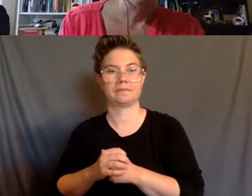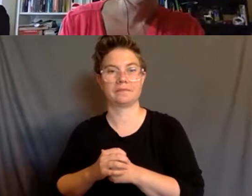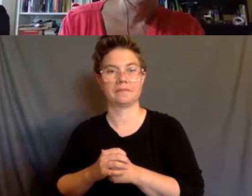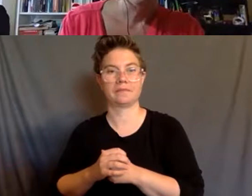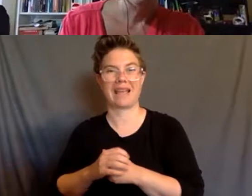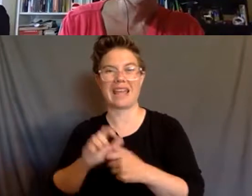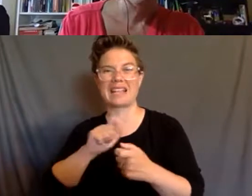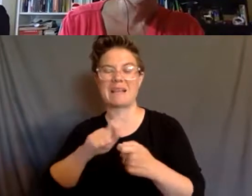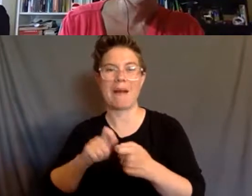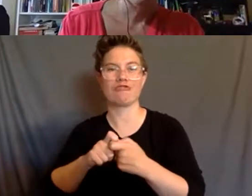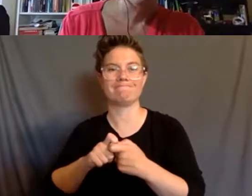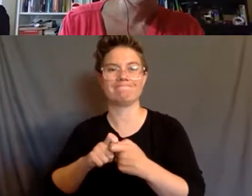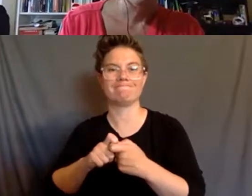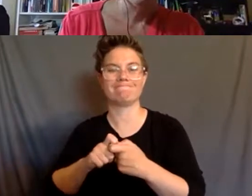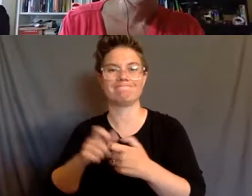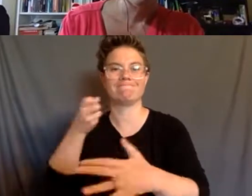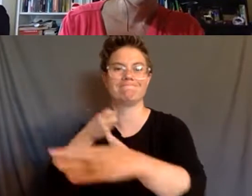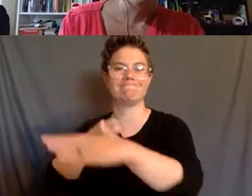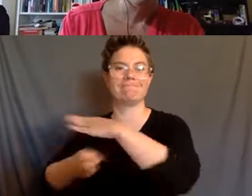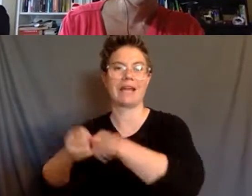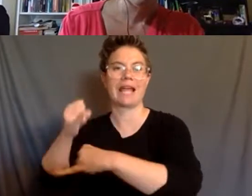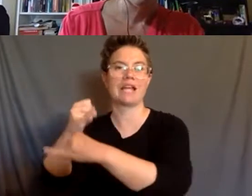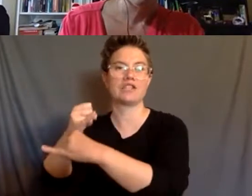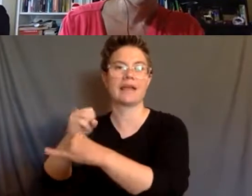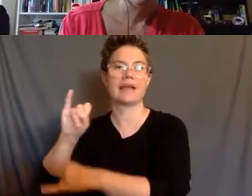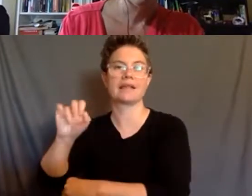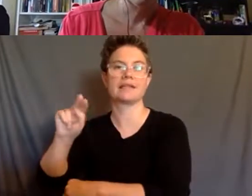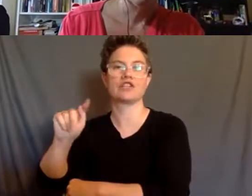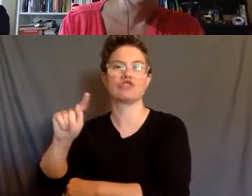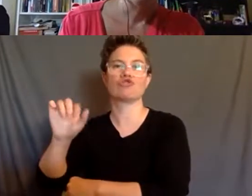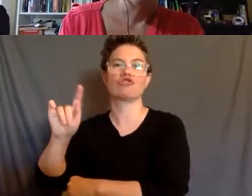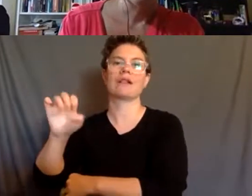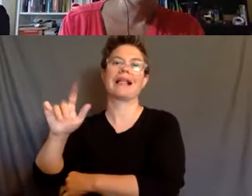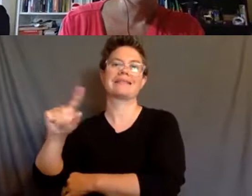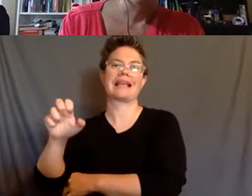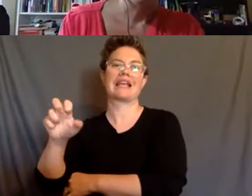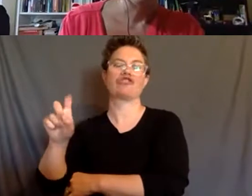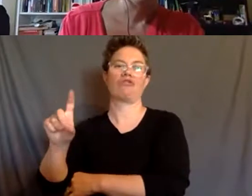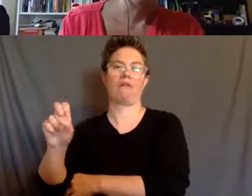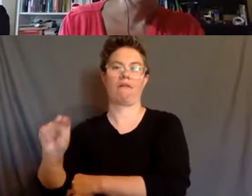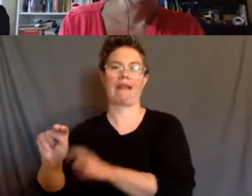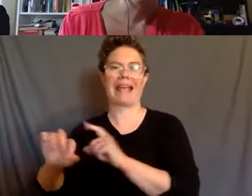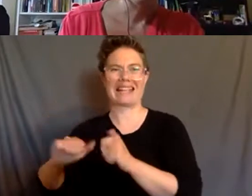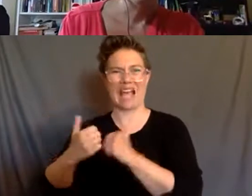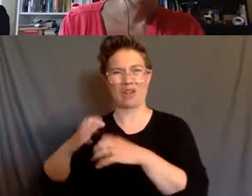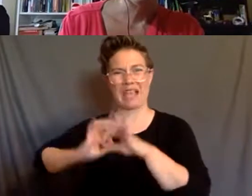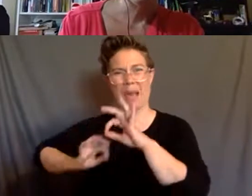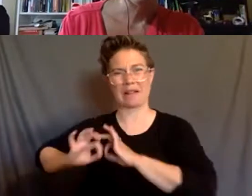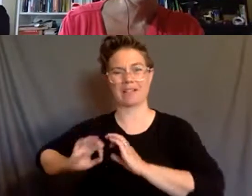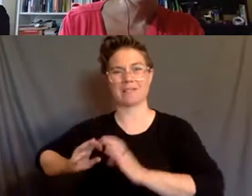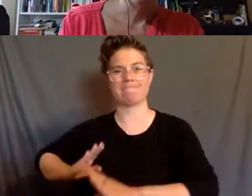institutionalization. So how does this element of ableist capitalism stand in the way of complete